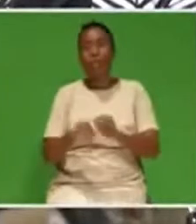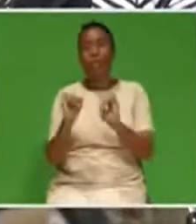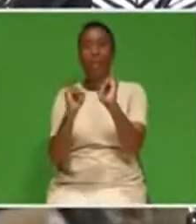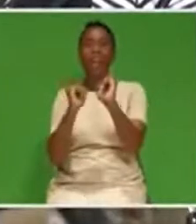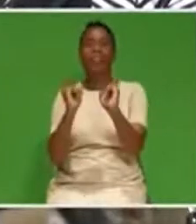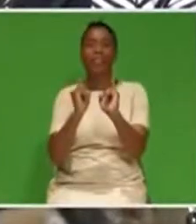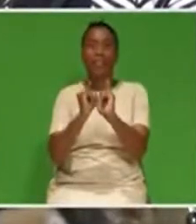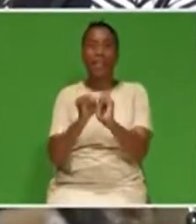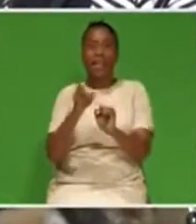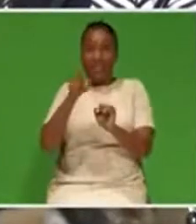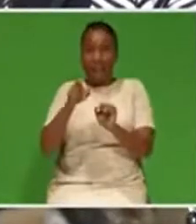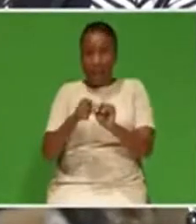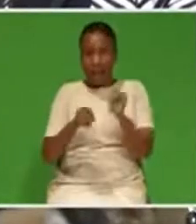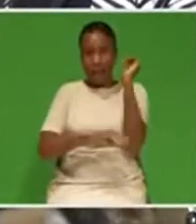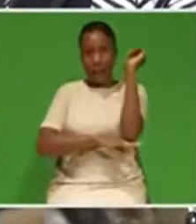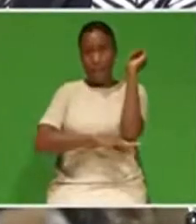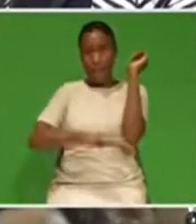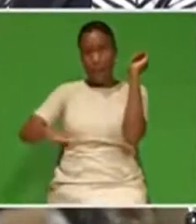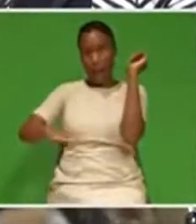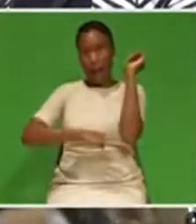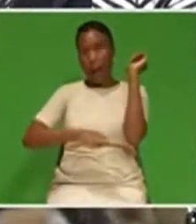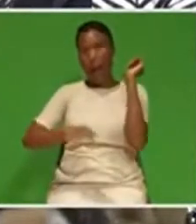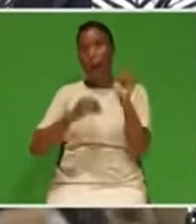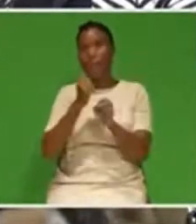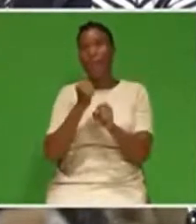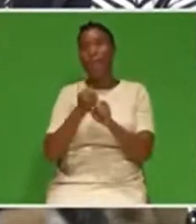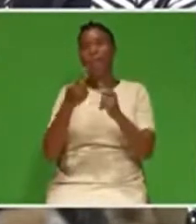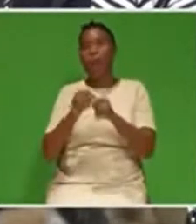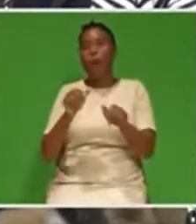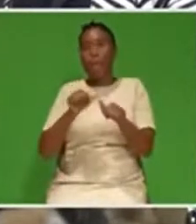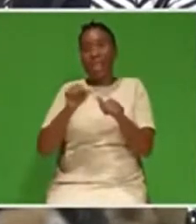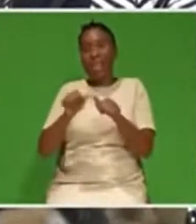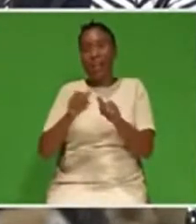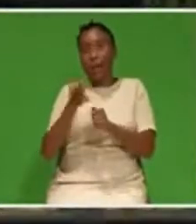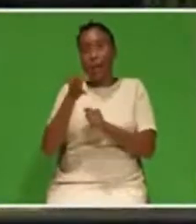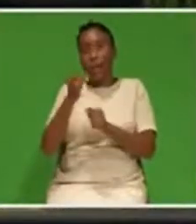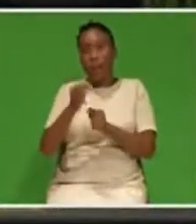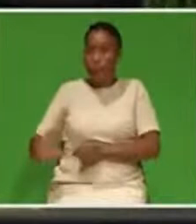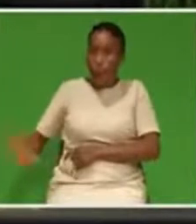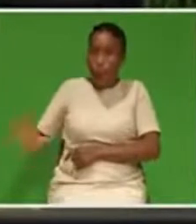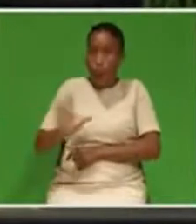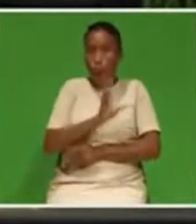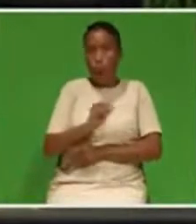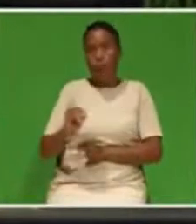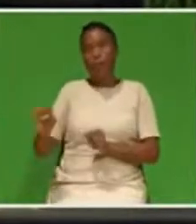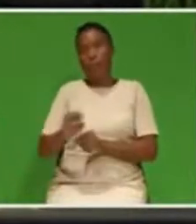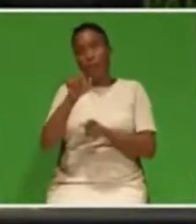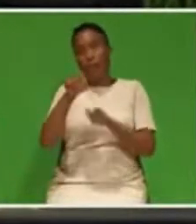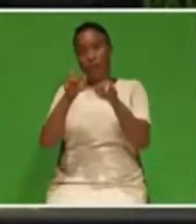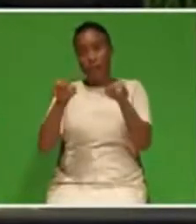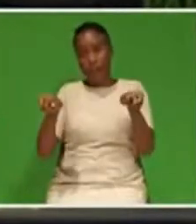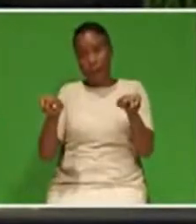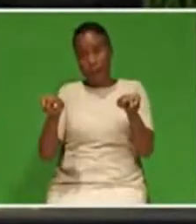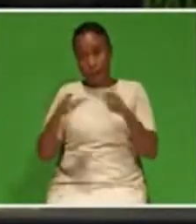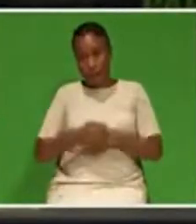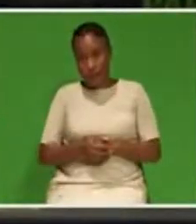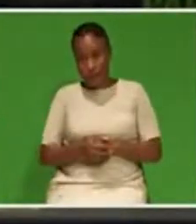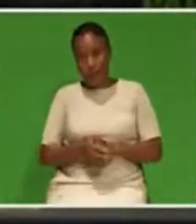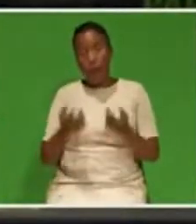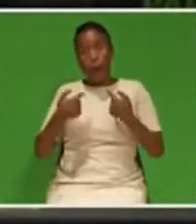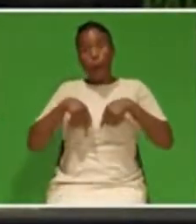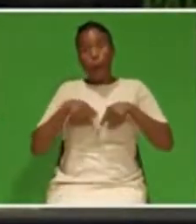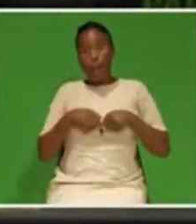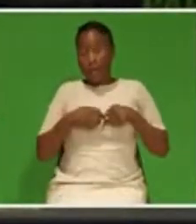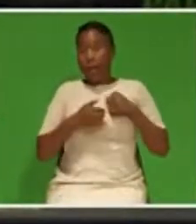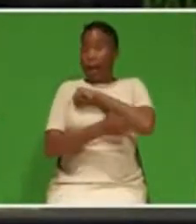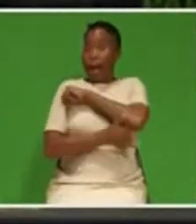for a better future for all South Africans. As a country with a young